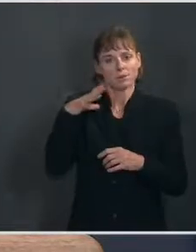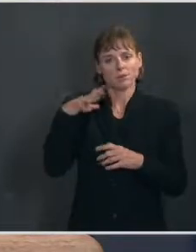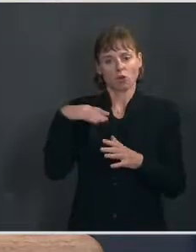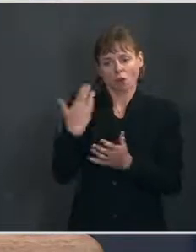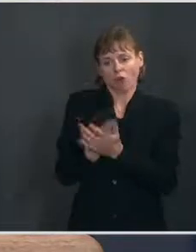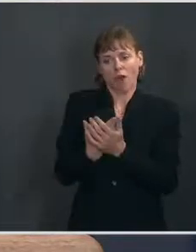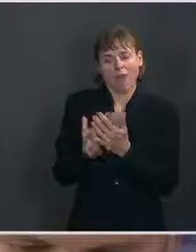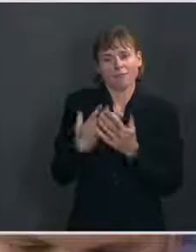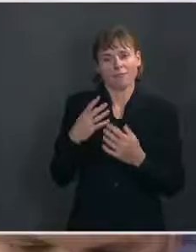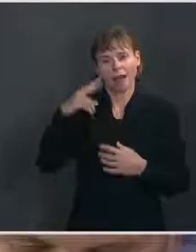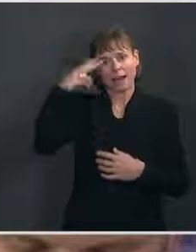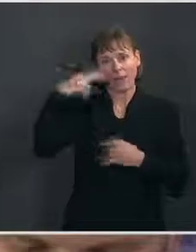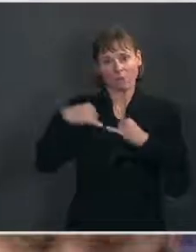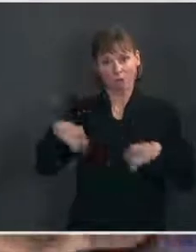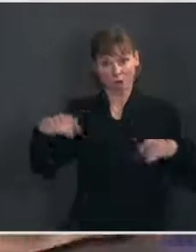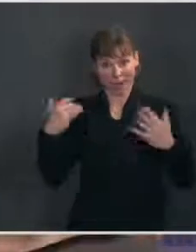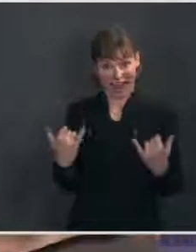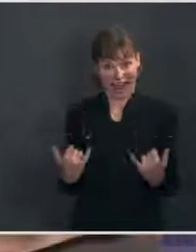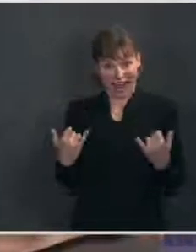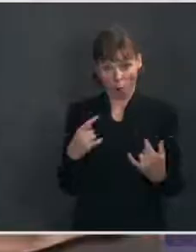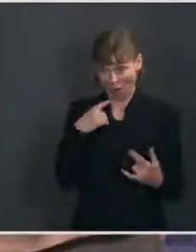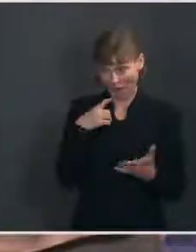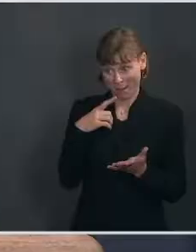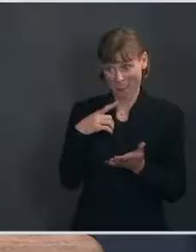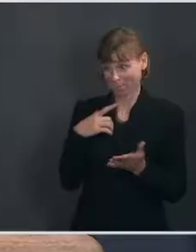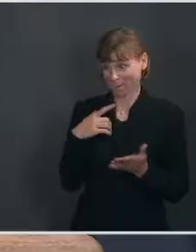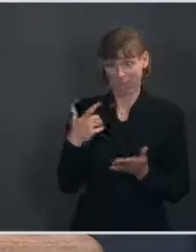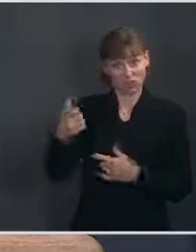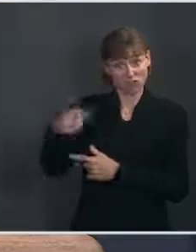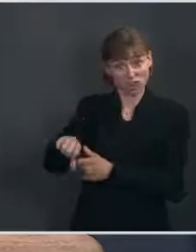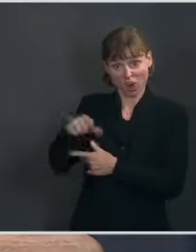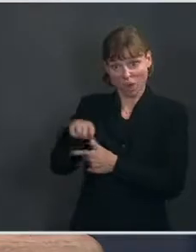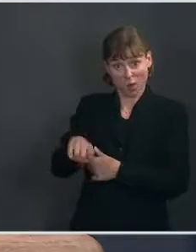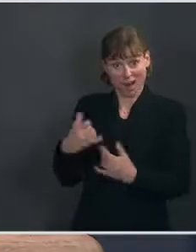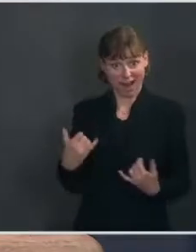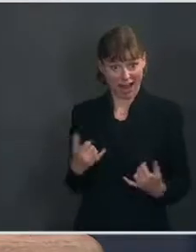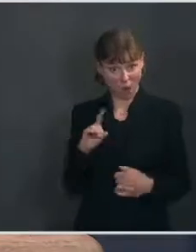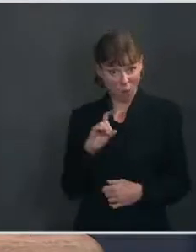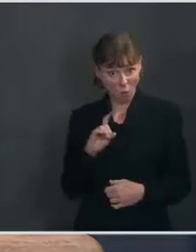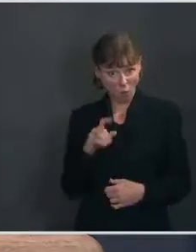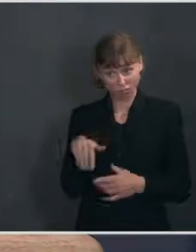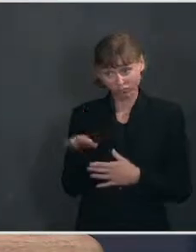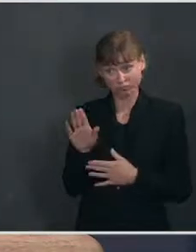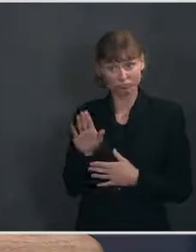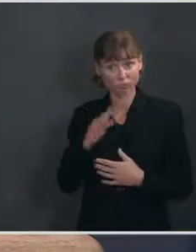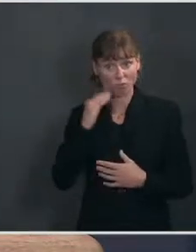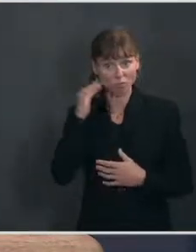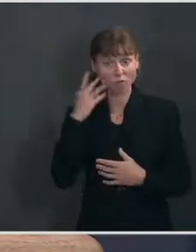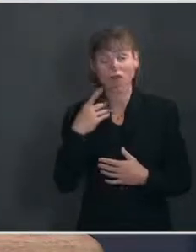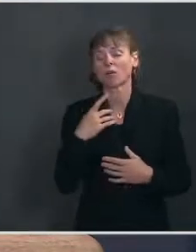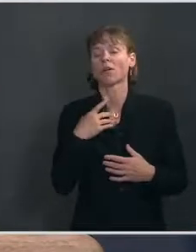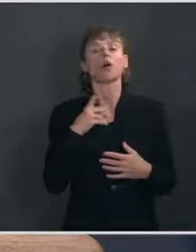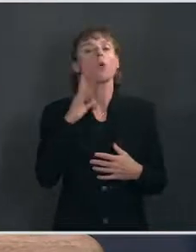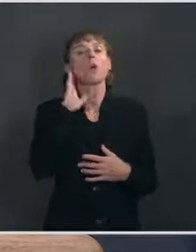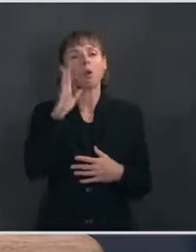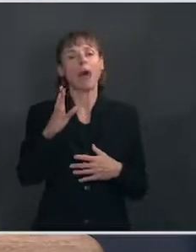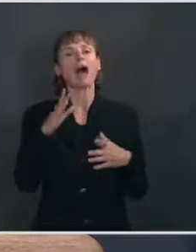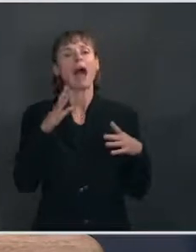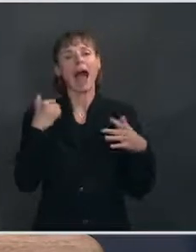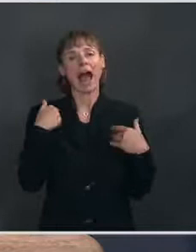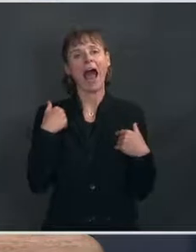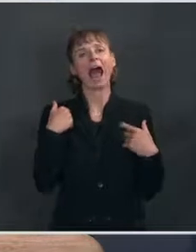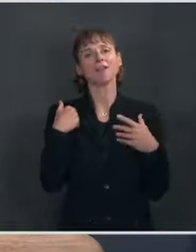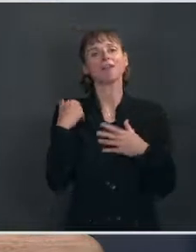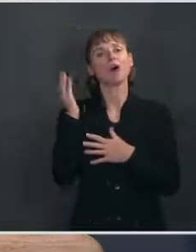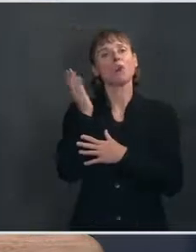court decision, are they being turned away right now? Ms. We're going to have a briefing tonight for all of you on our actions tomorrow, and the President